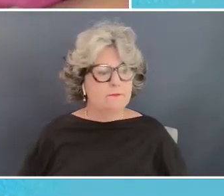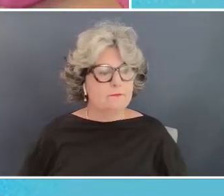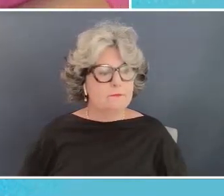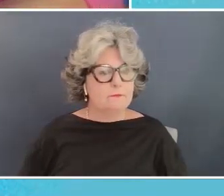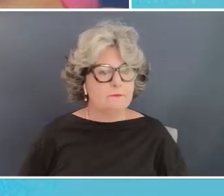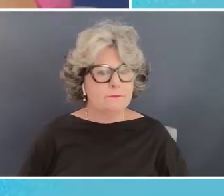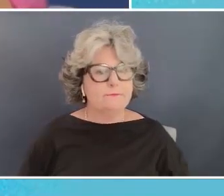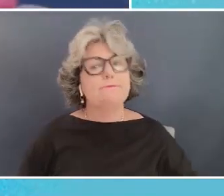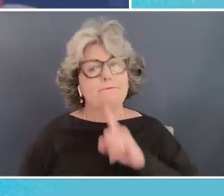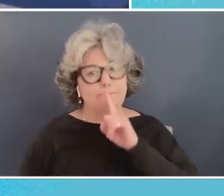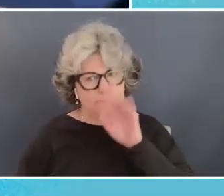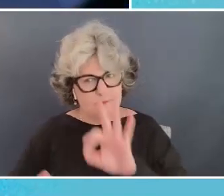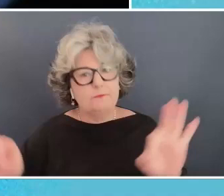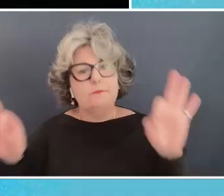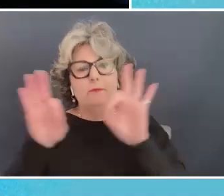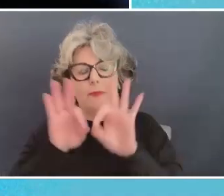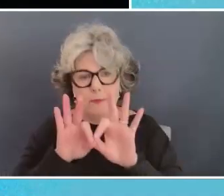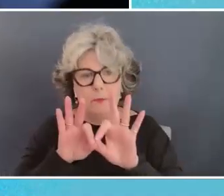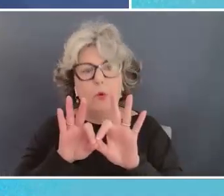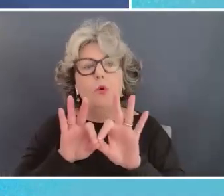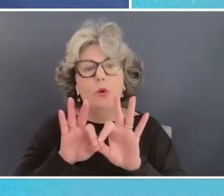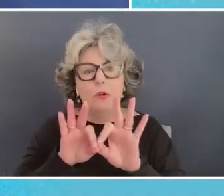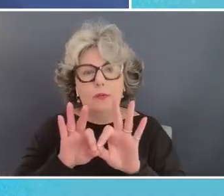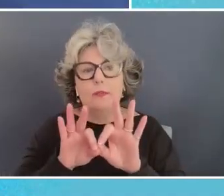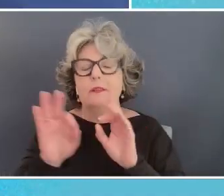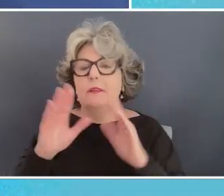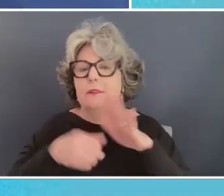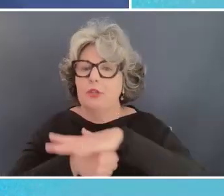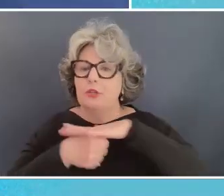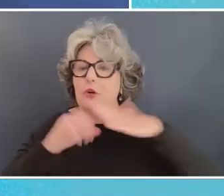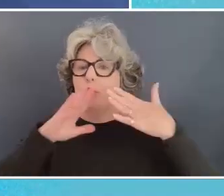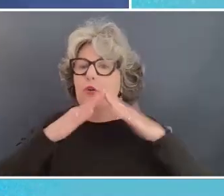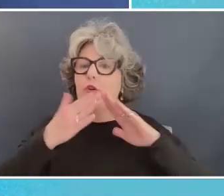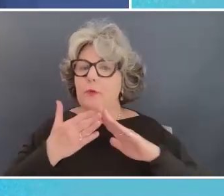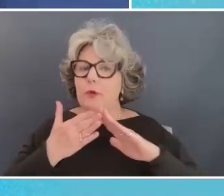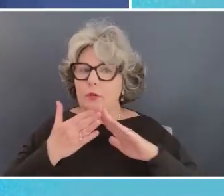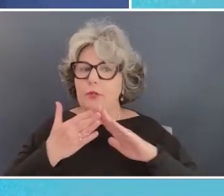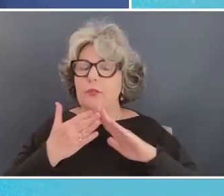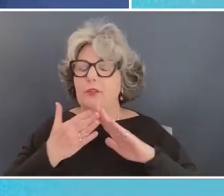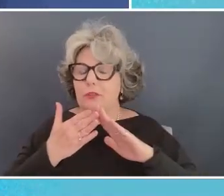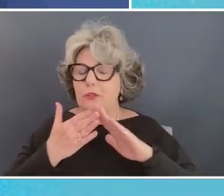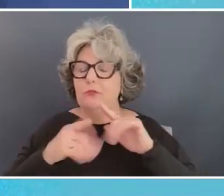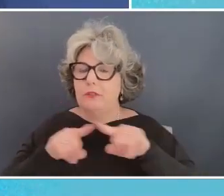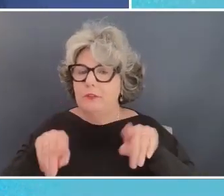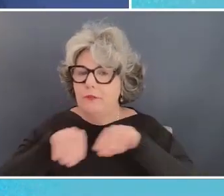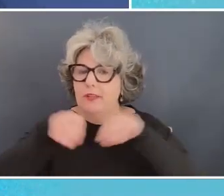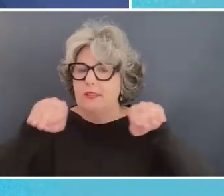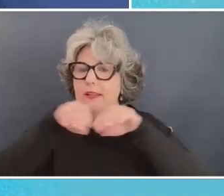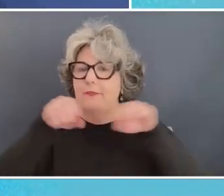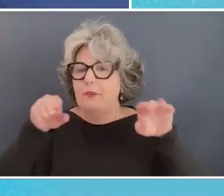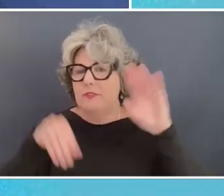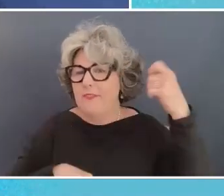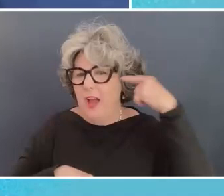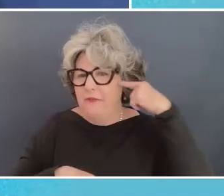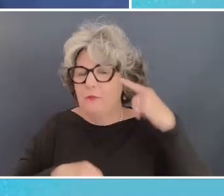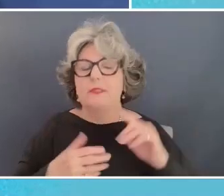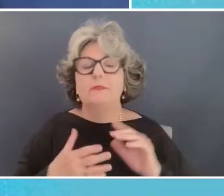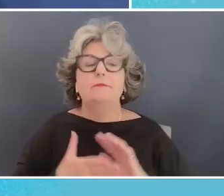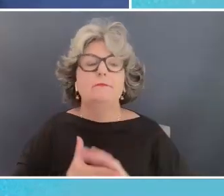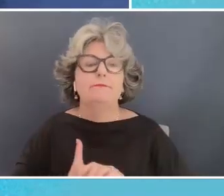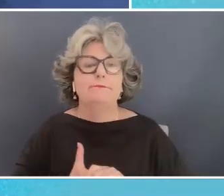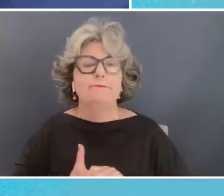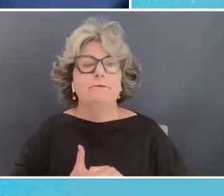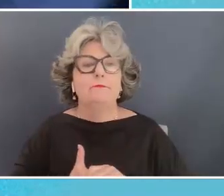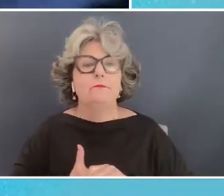important to bring the voices of these local communities to different governance levels um this is one thing for example